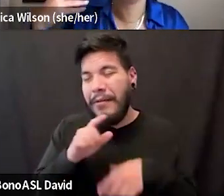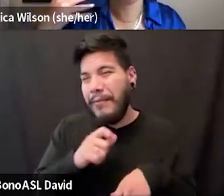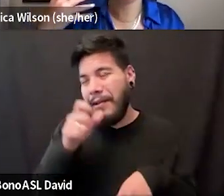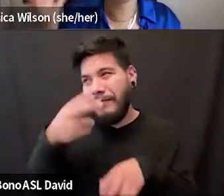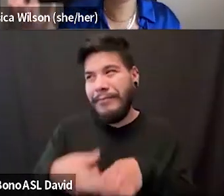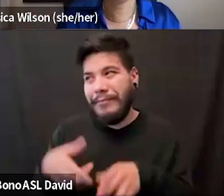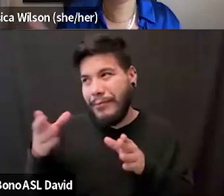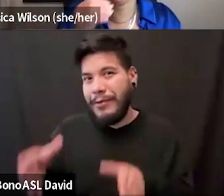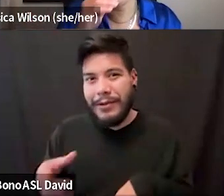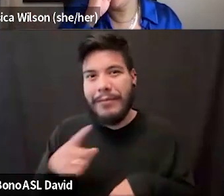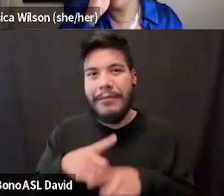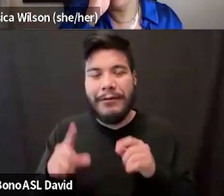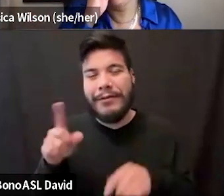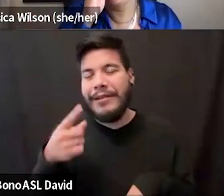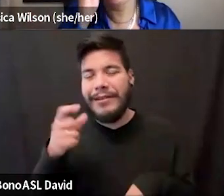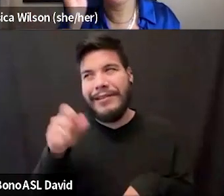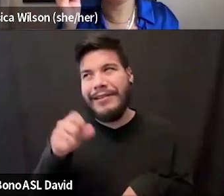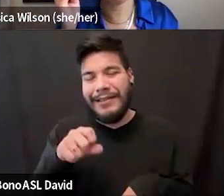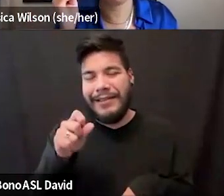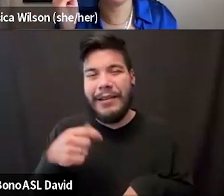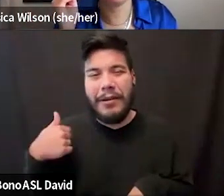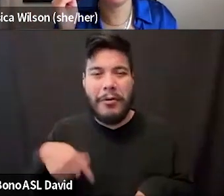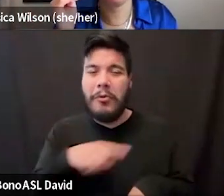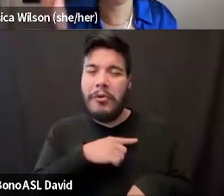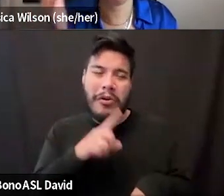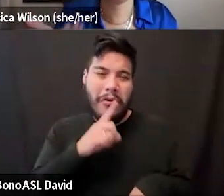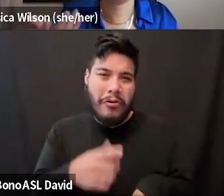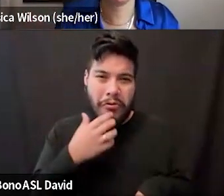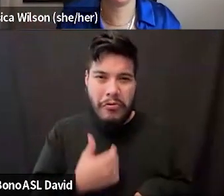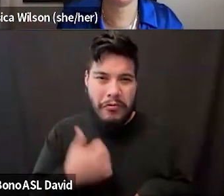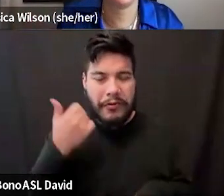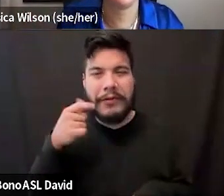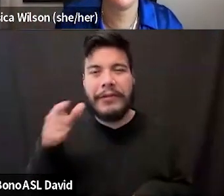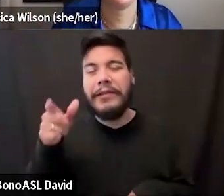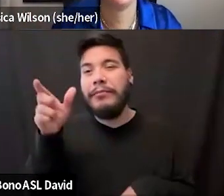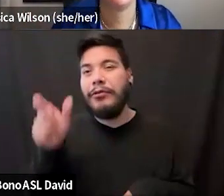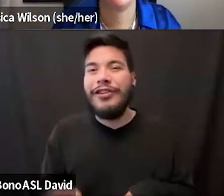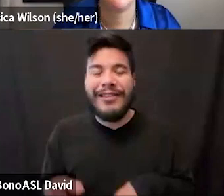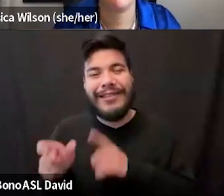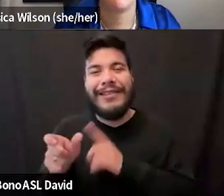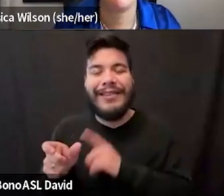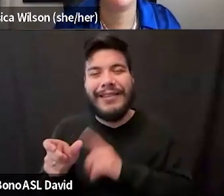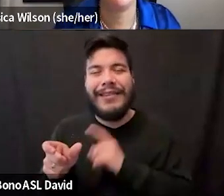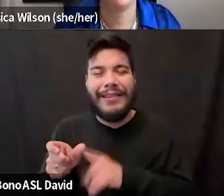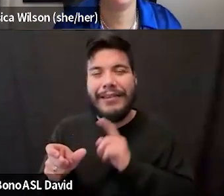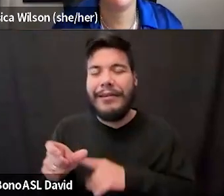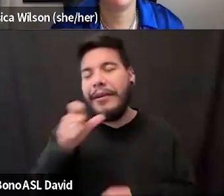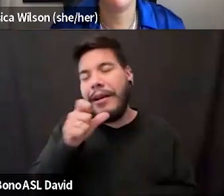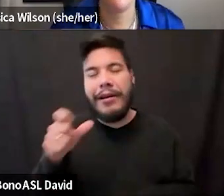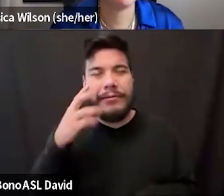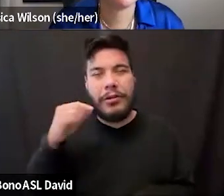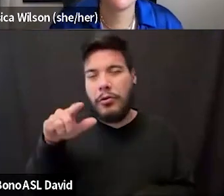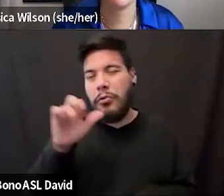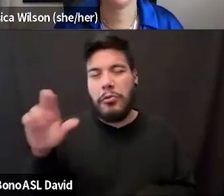just, uh, you know, yes, uh, we are older. Uh, this person has not had like queer auntie